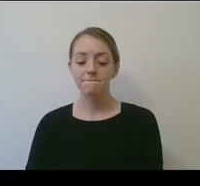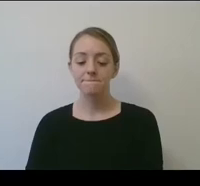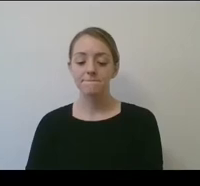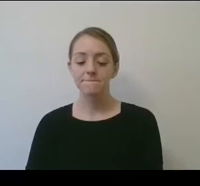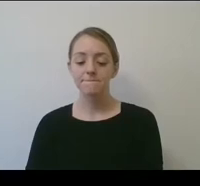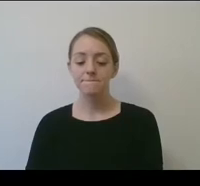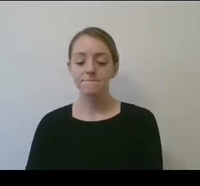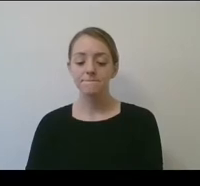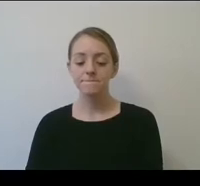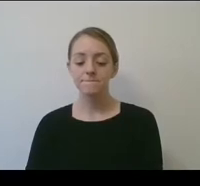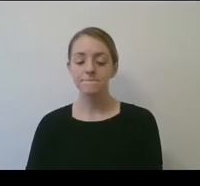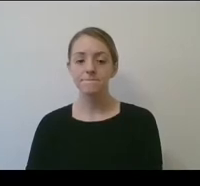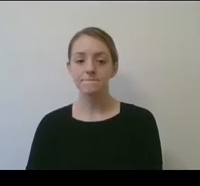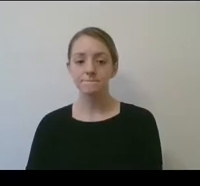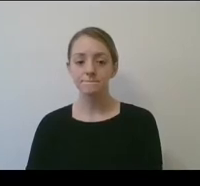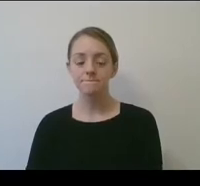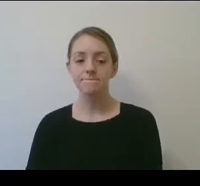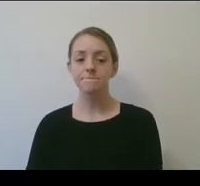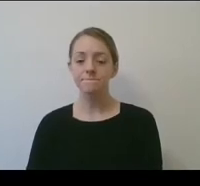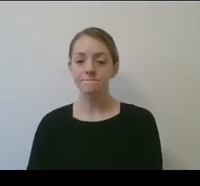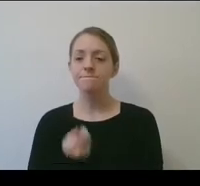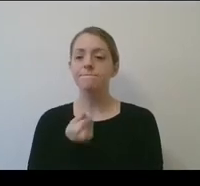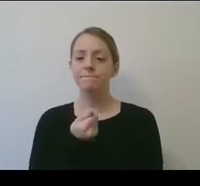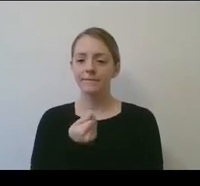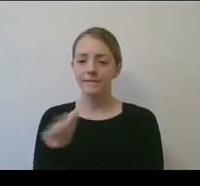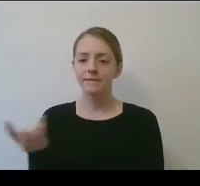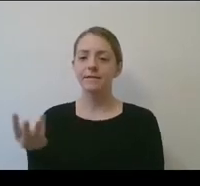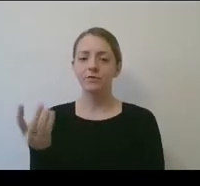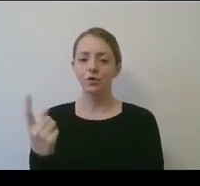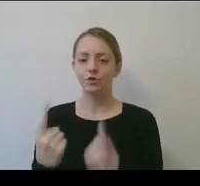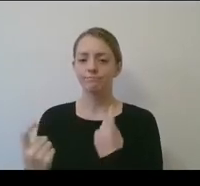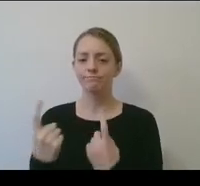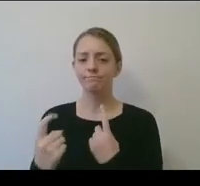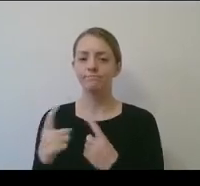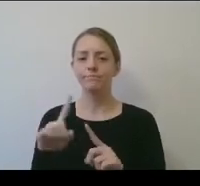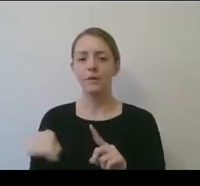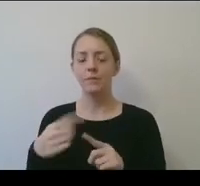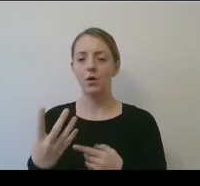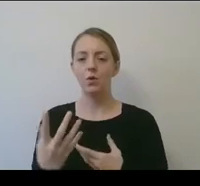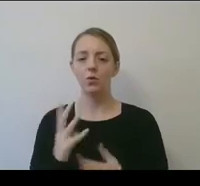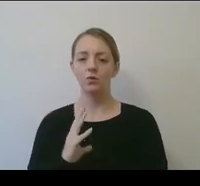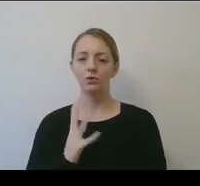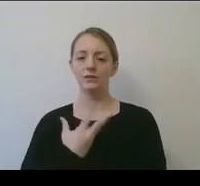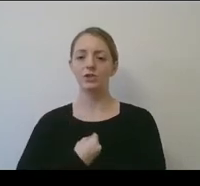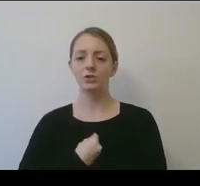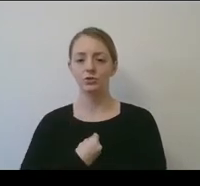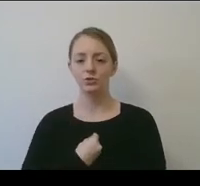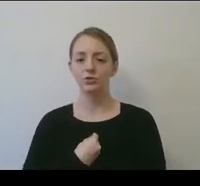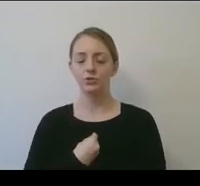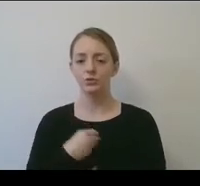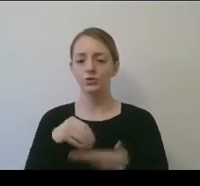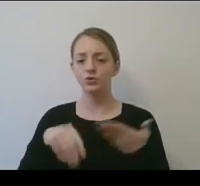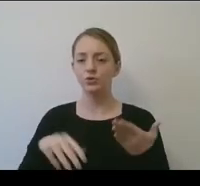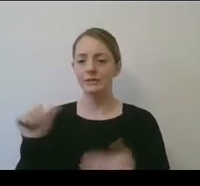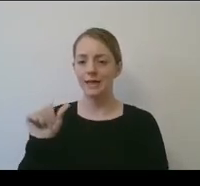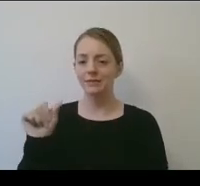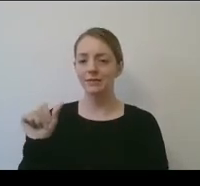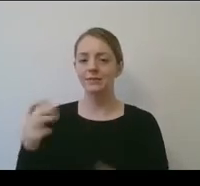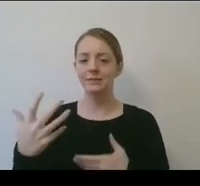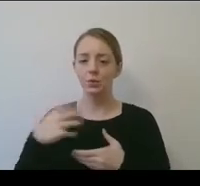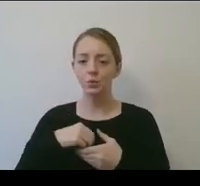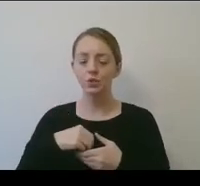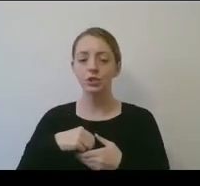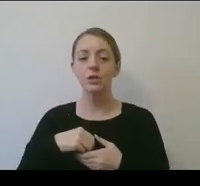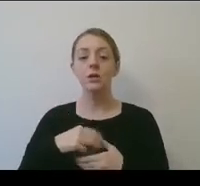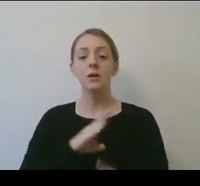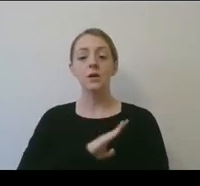We've had numerous some questions about transgender student-athletes and inclusion. Some of you may be aware the Board of Governors made